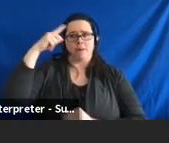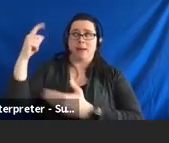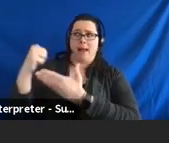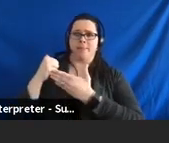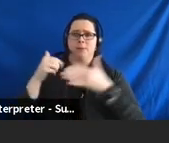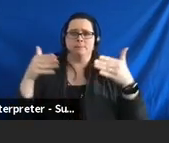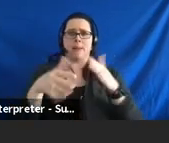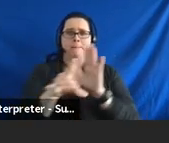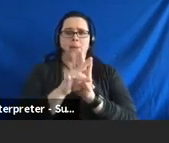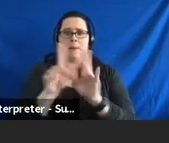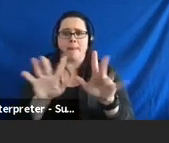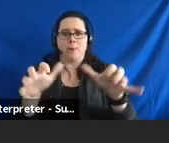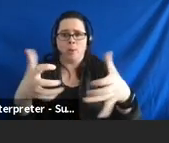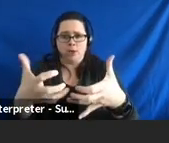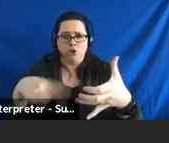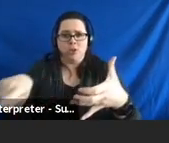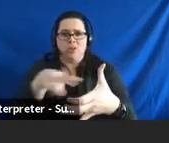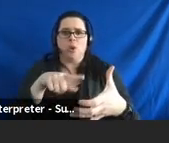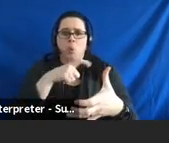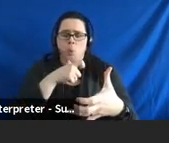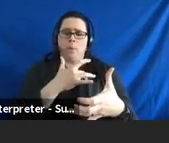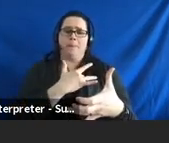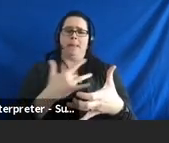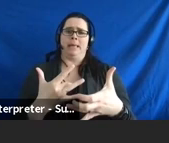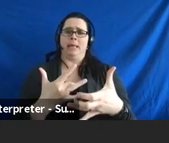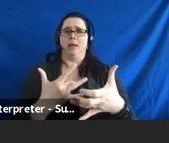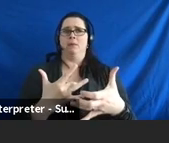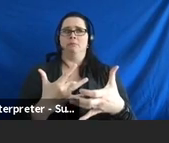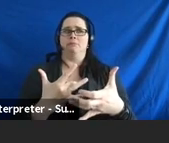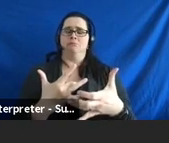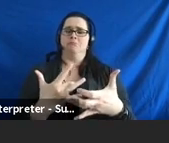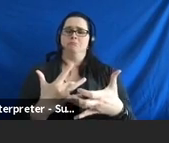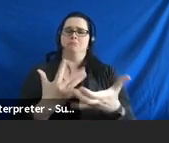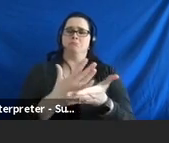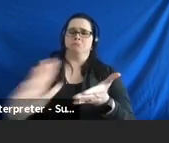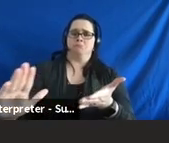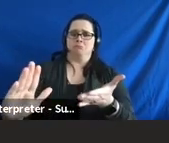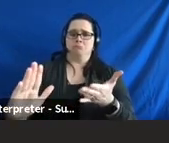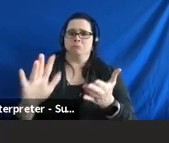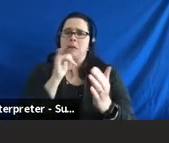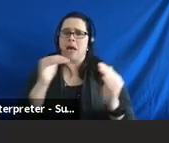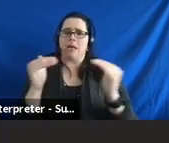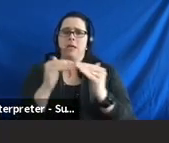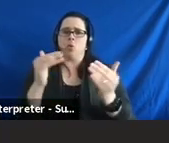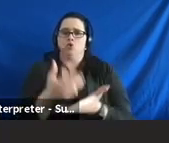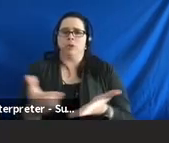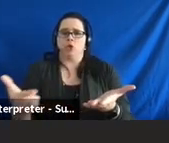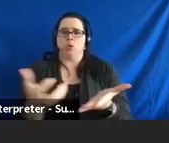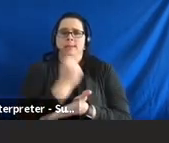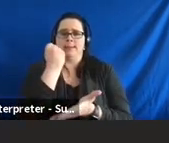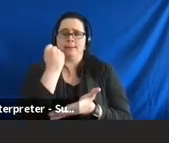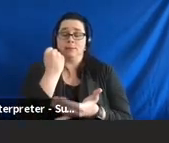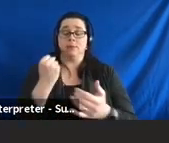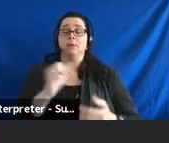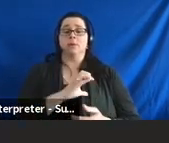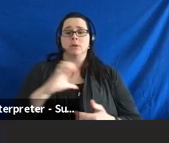that maybe is not, does not get the same resources that other folks do in the community. And so, and the